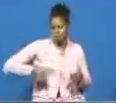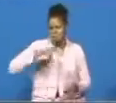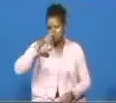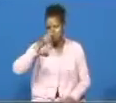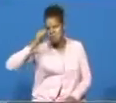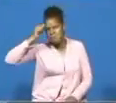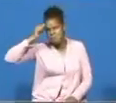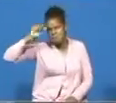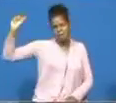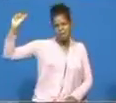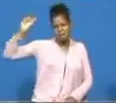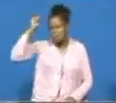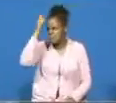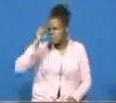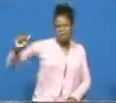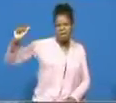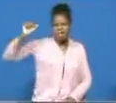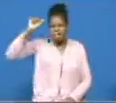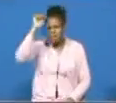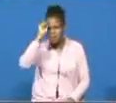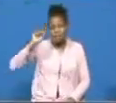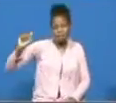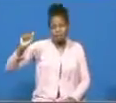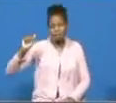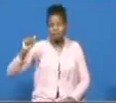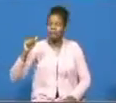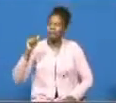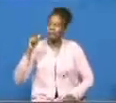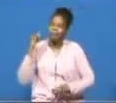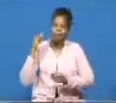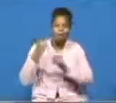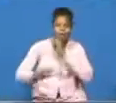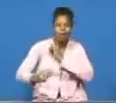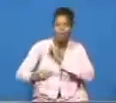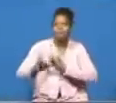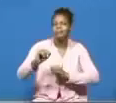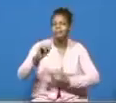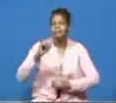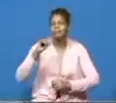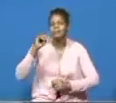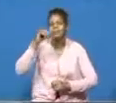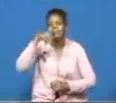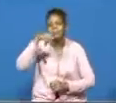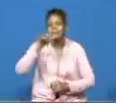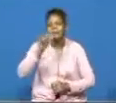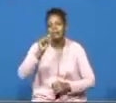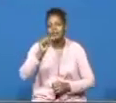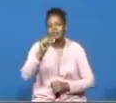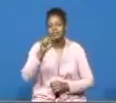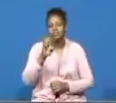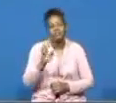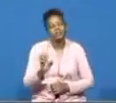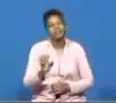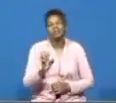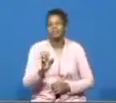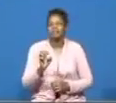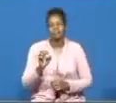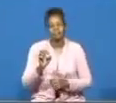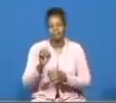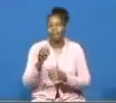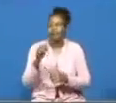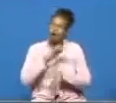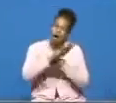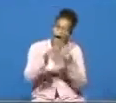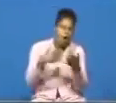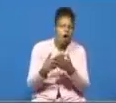last plague we know all the first bonds were slain but the children of israel